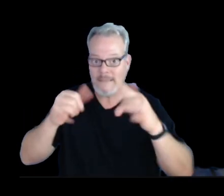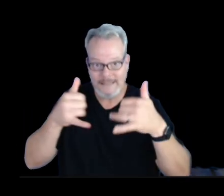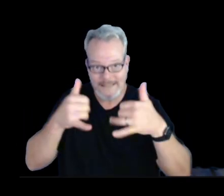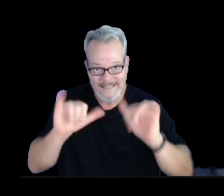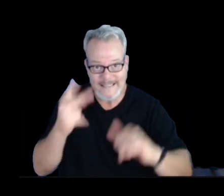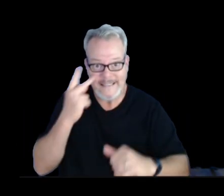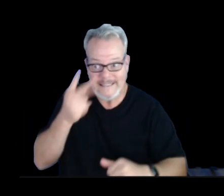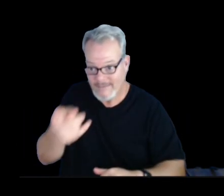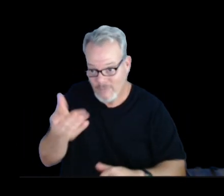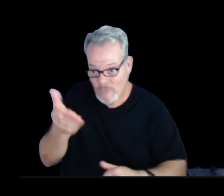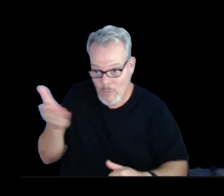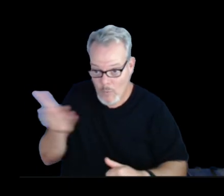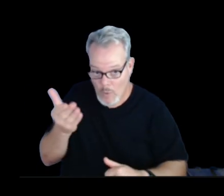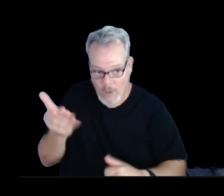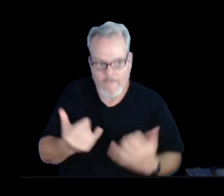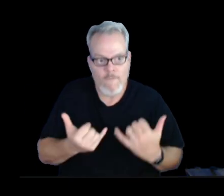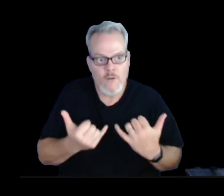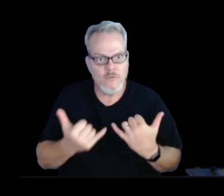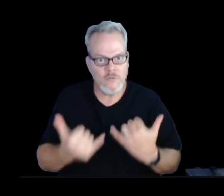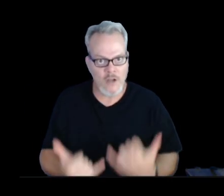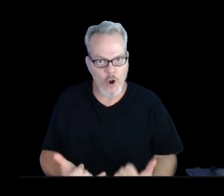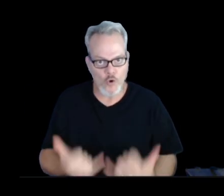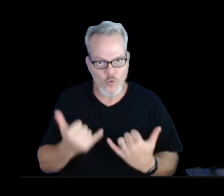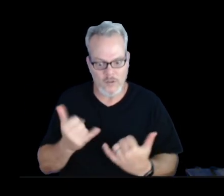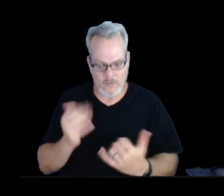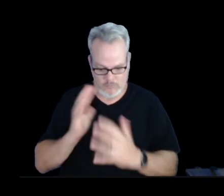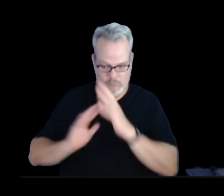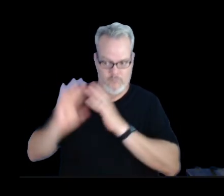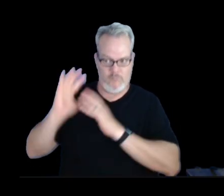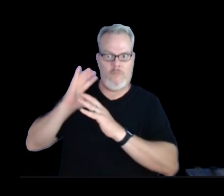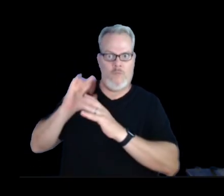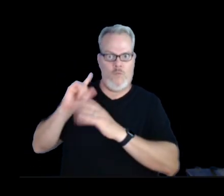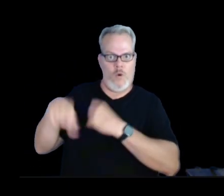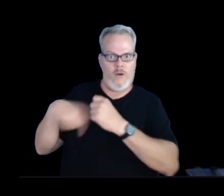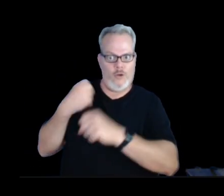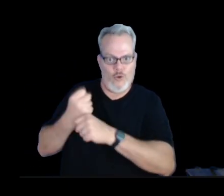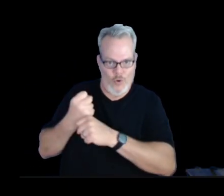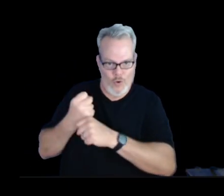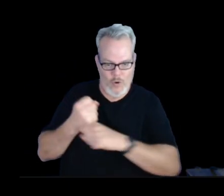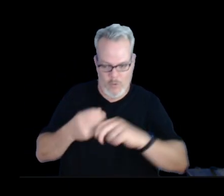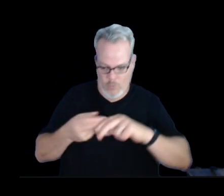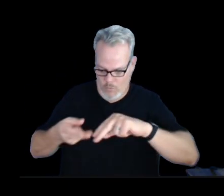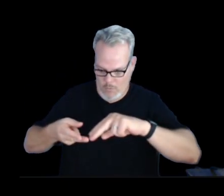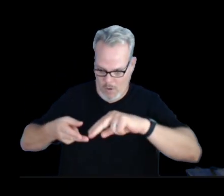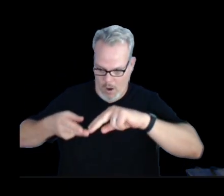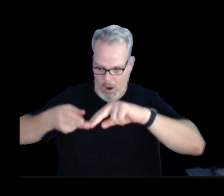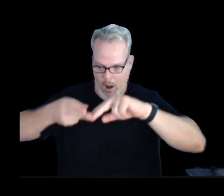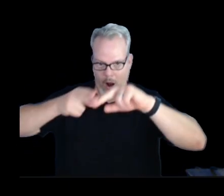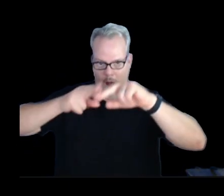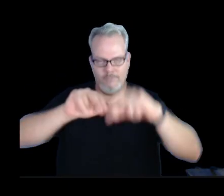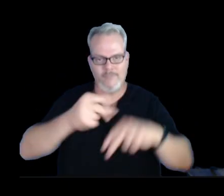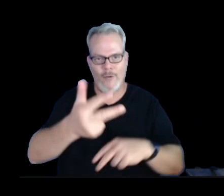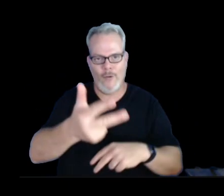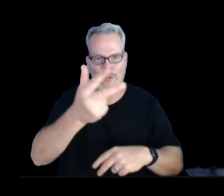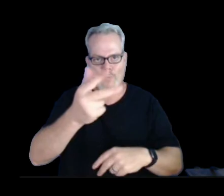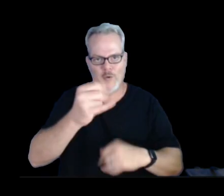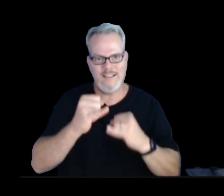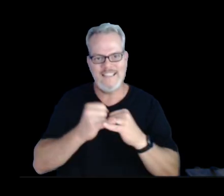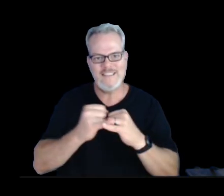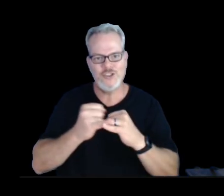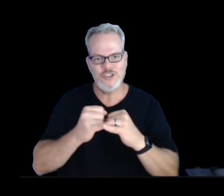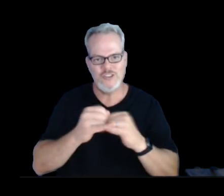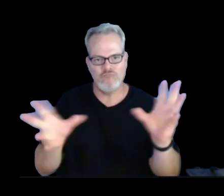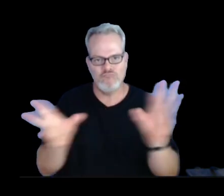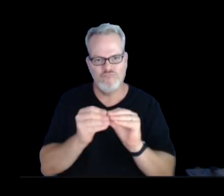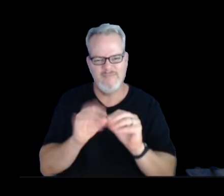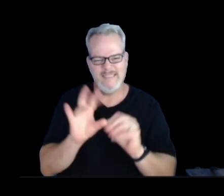current time to about one year ago, we've risen on the order of seven centimeters or about three inches or so, even without all